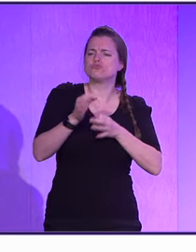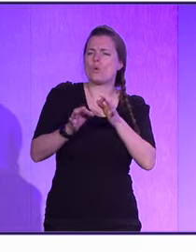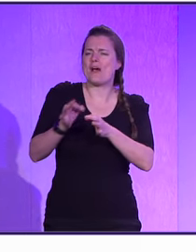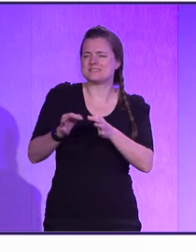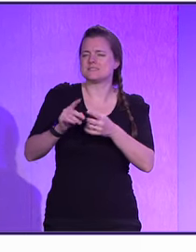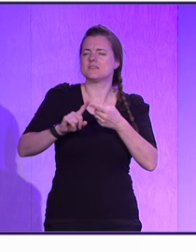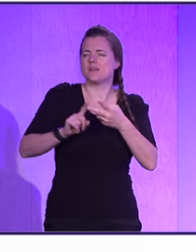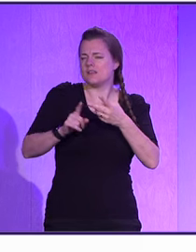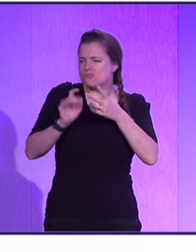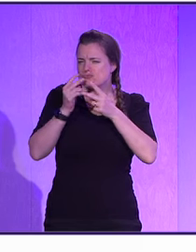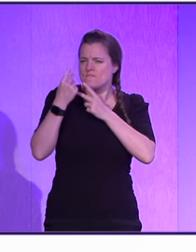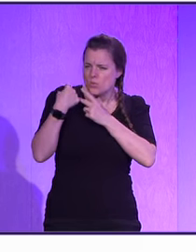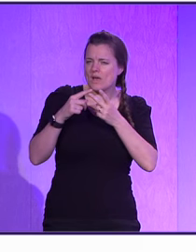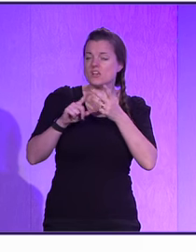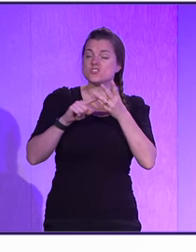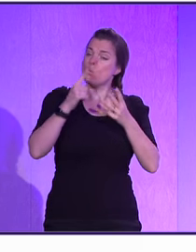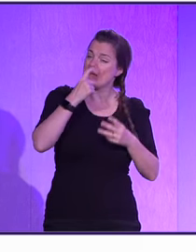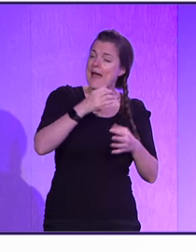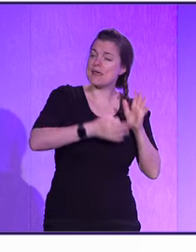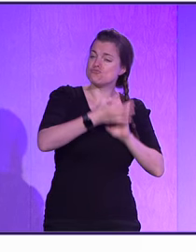of this. So, we can get better at this.